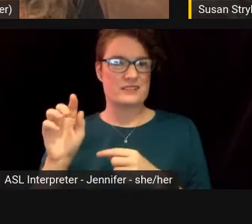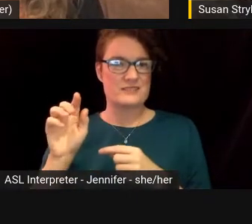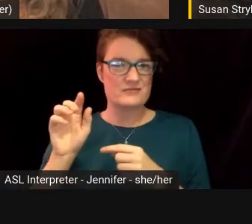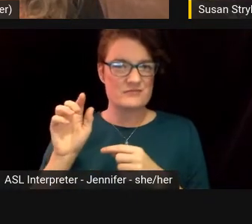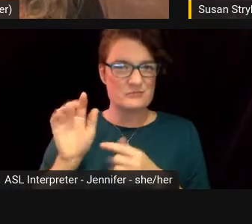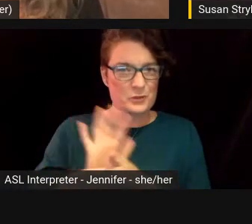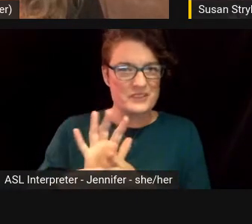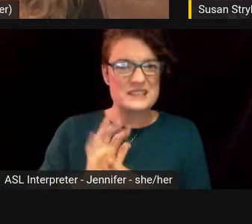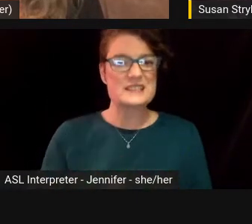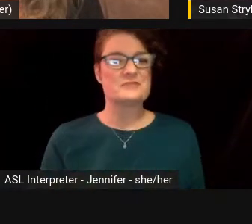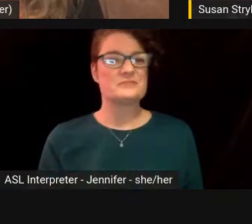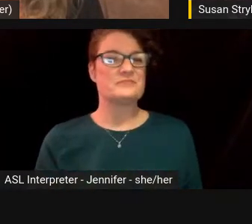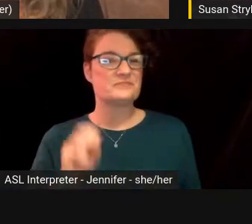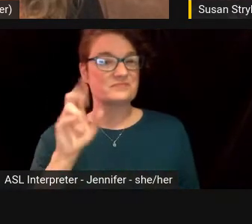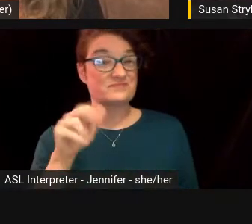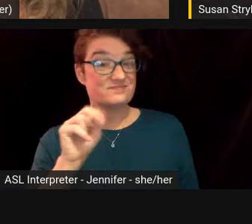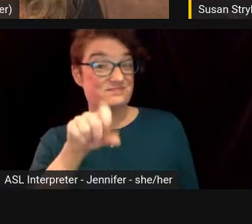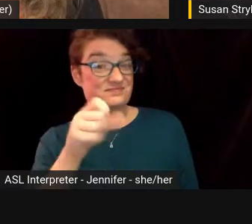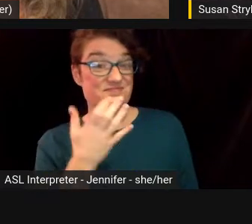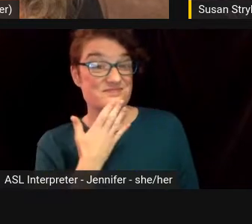Yeah, thank you for